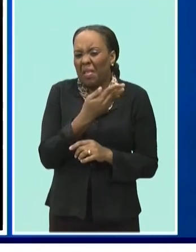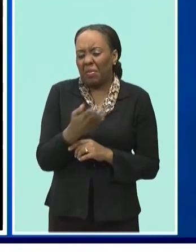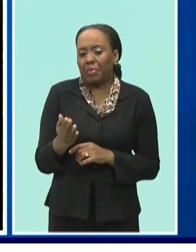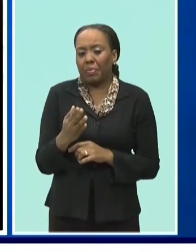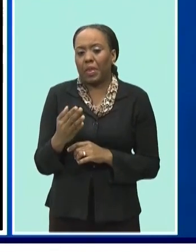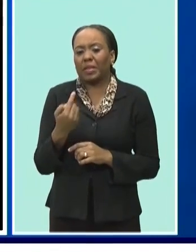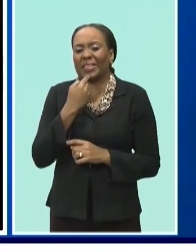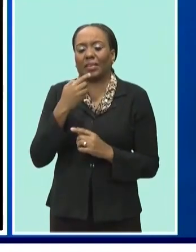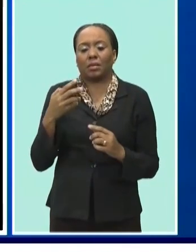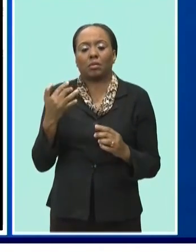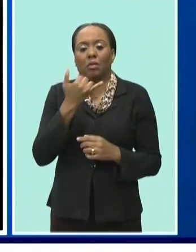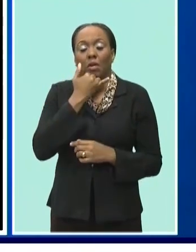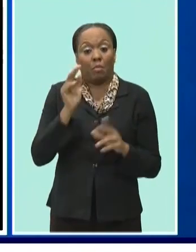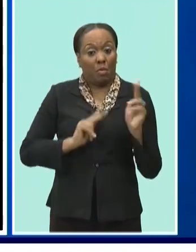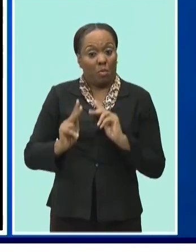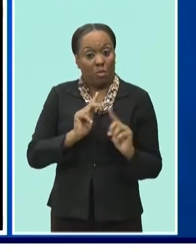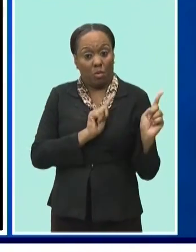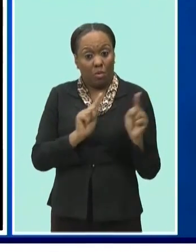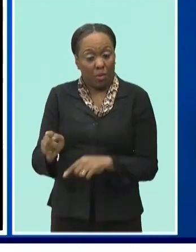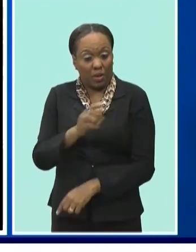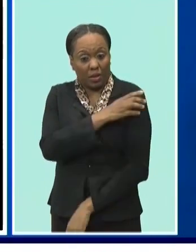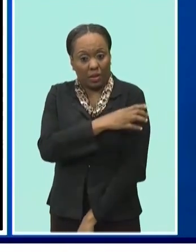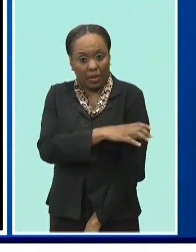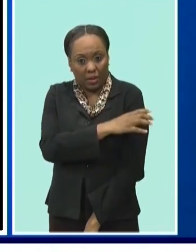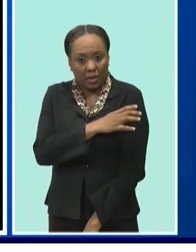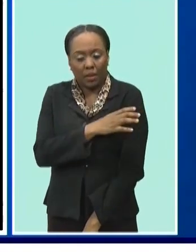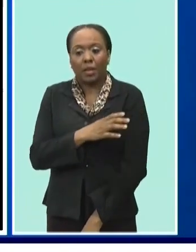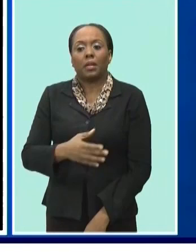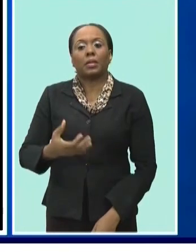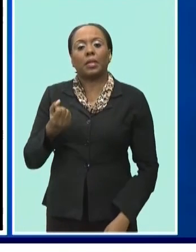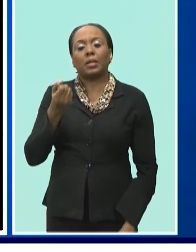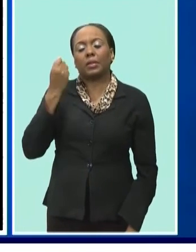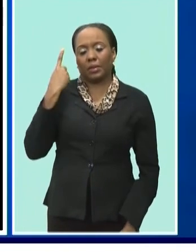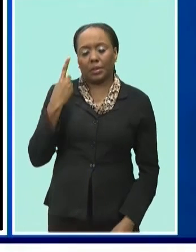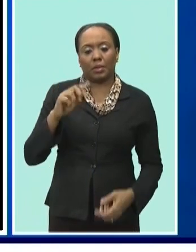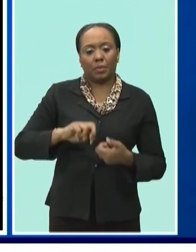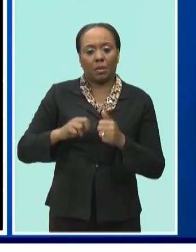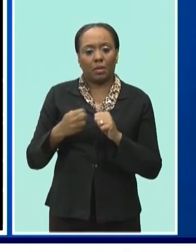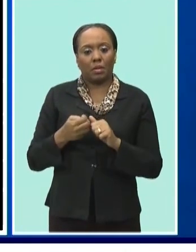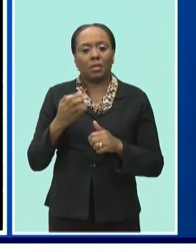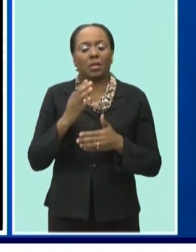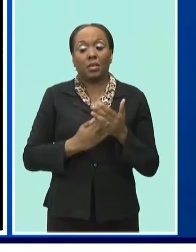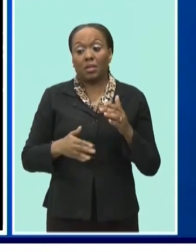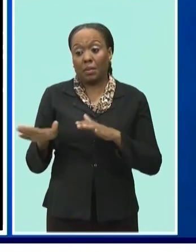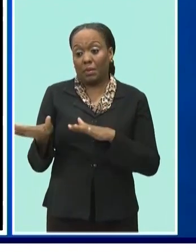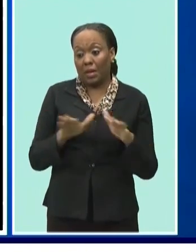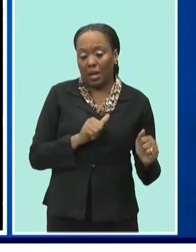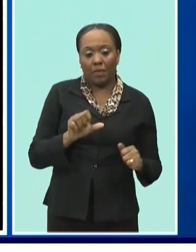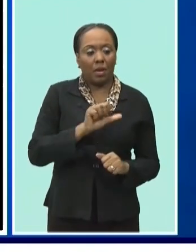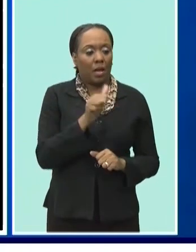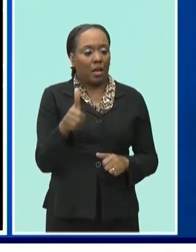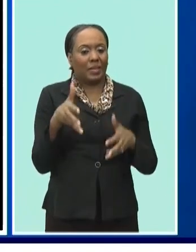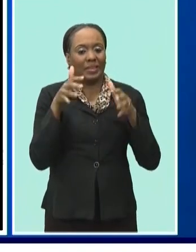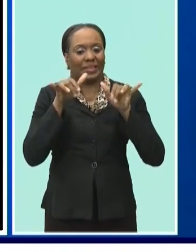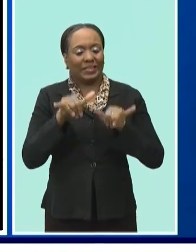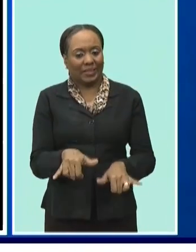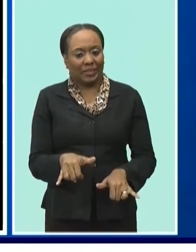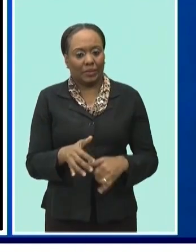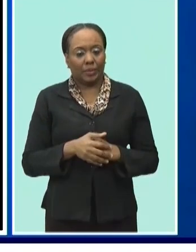that patients who came to the clinics were understanding about the outage while some left, others remained at the health facility.